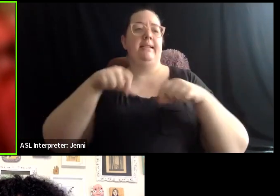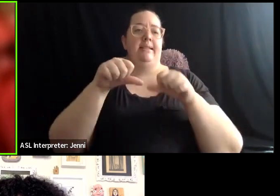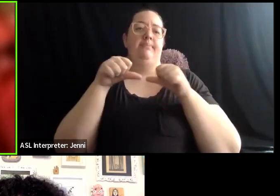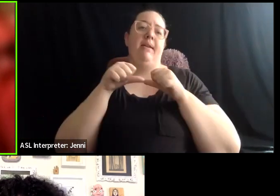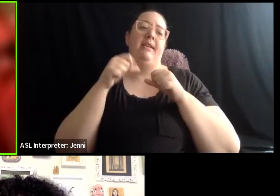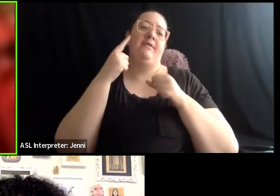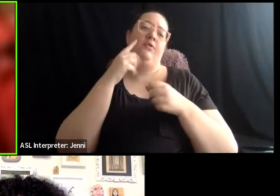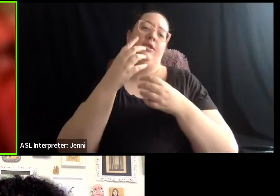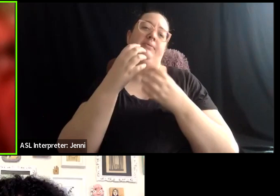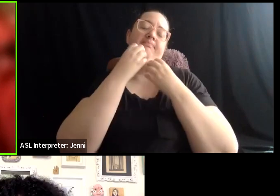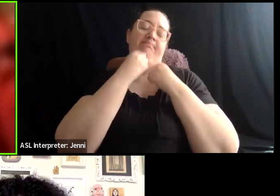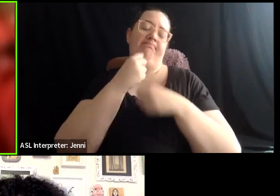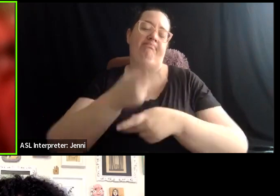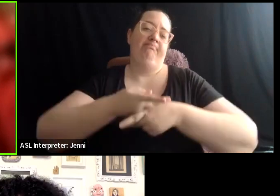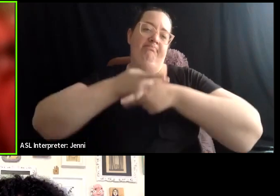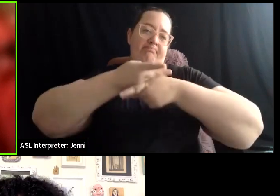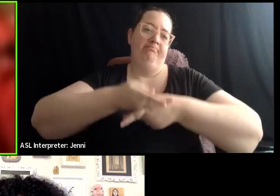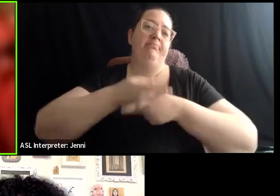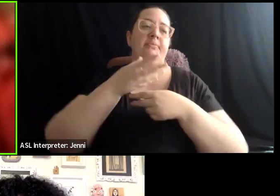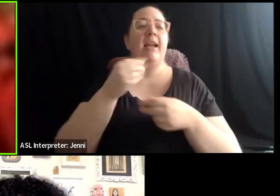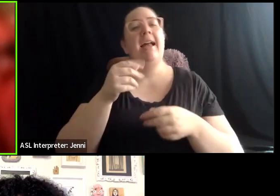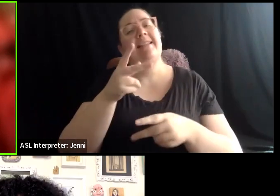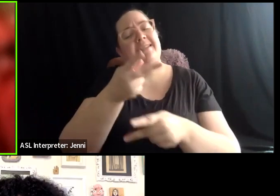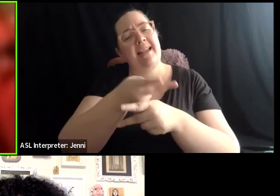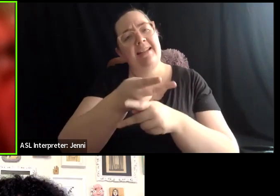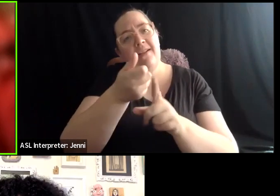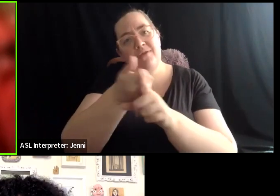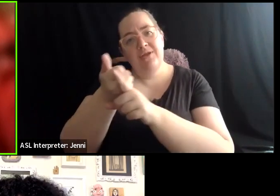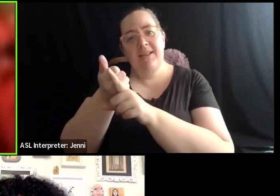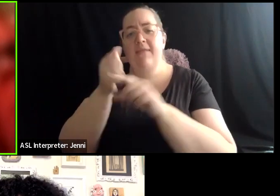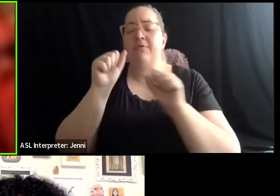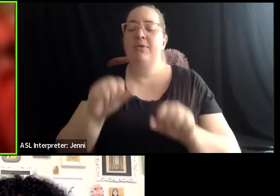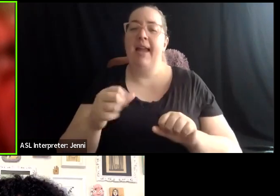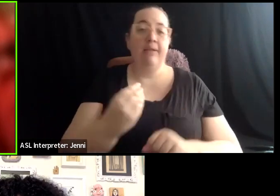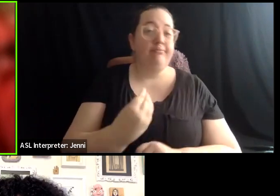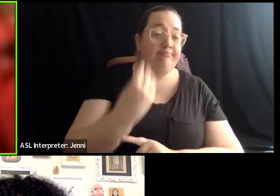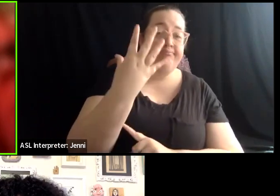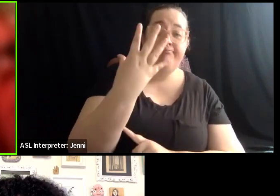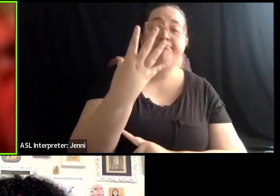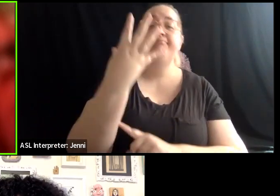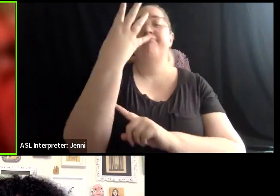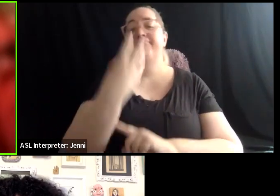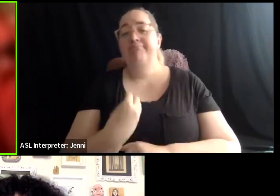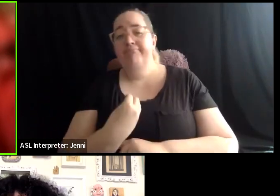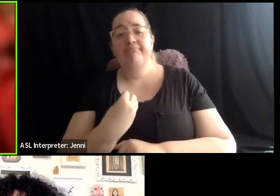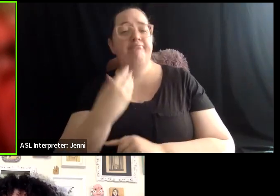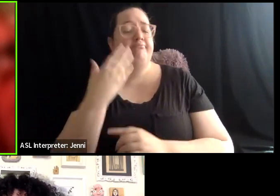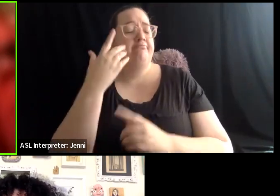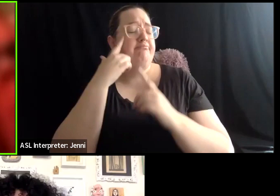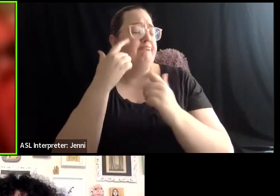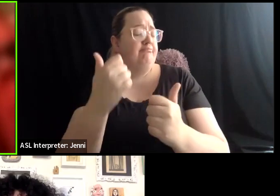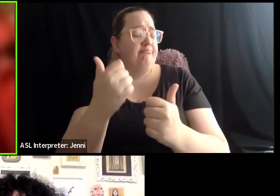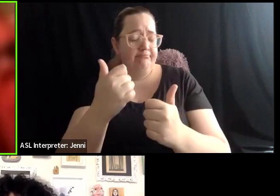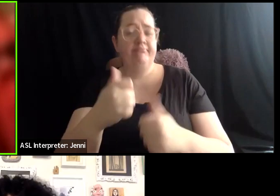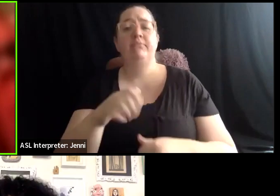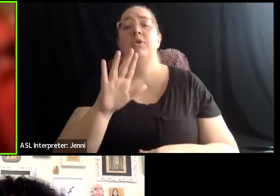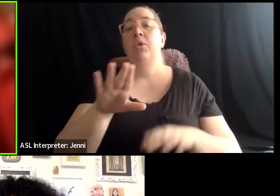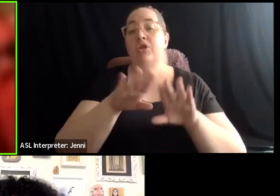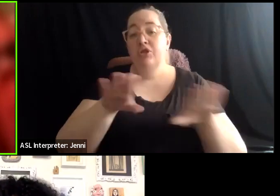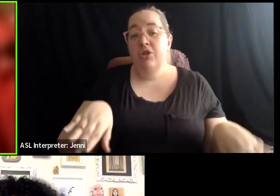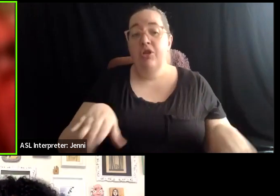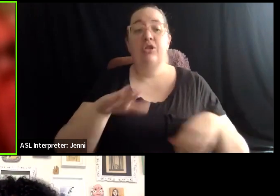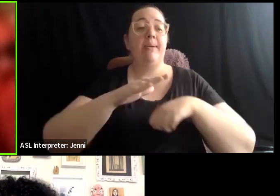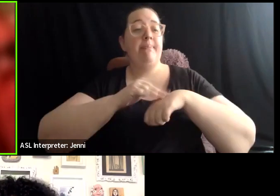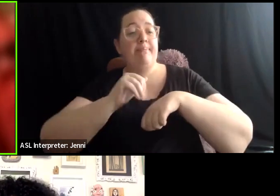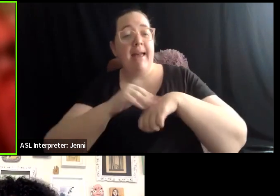care of yourselves. Be on or off camera as it suits you. Know that your children, your pets, your snacks, your